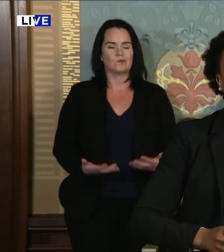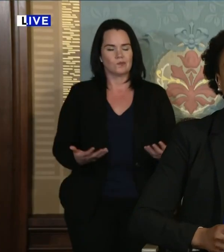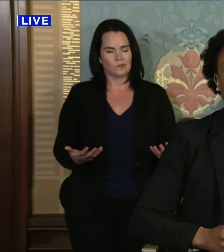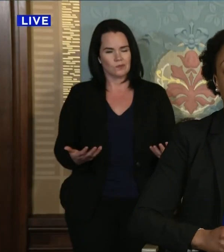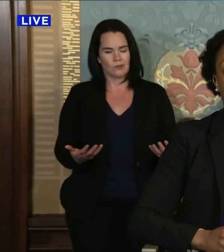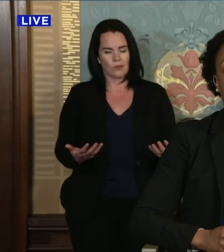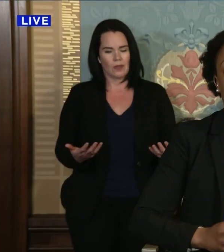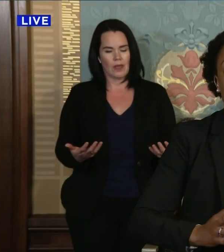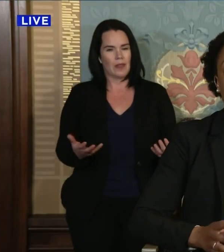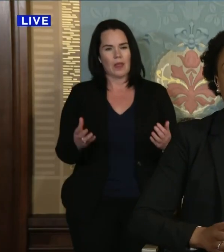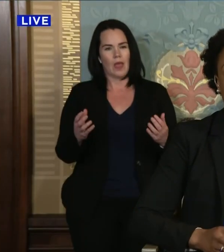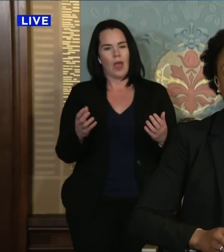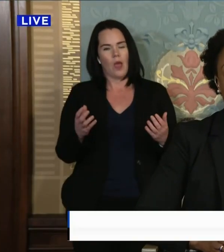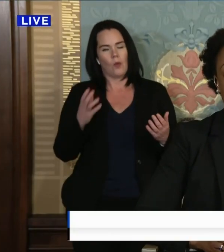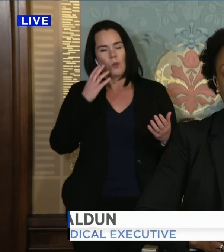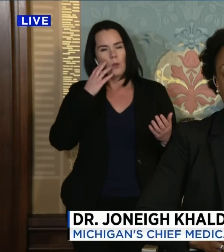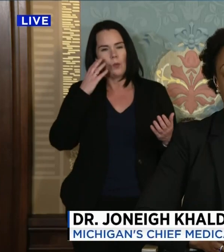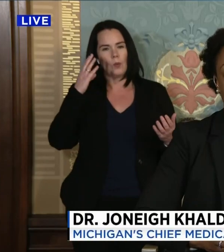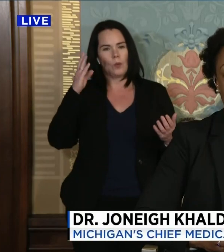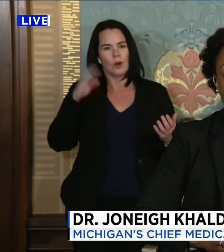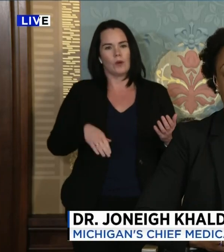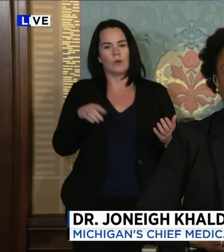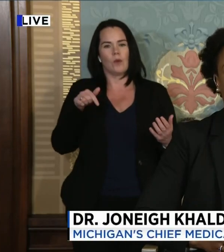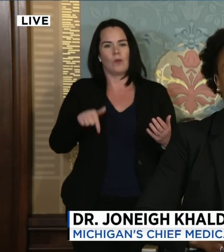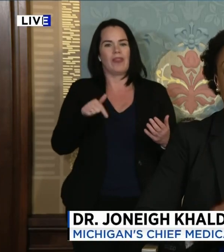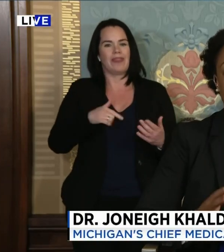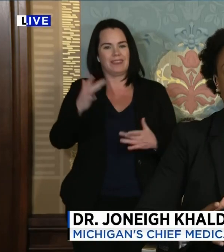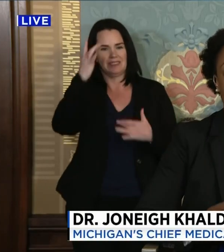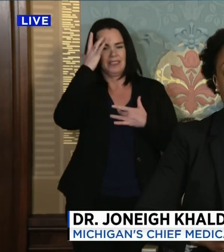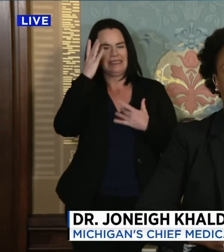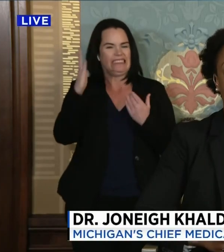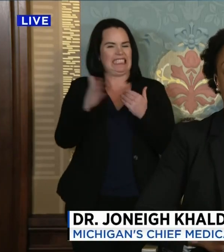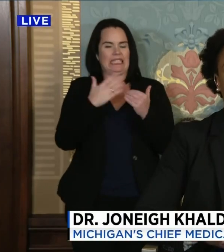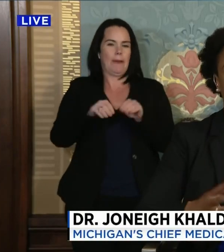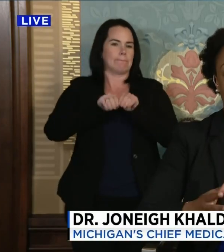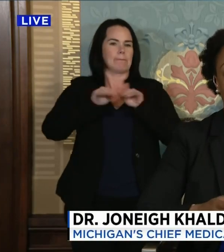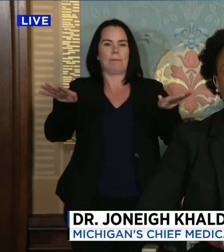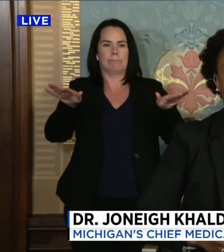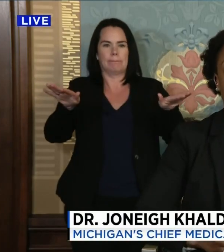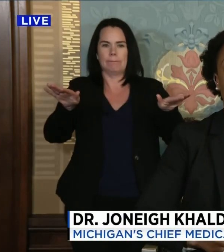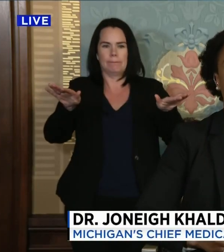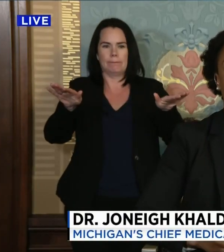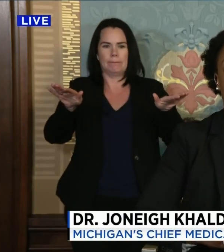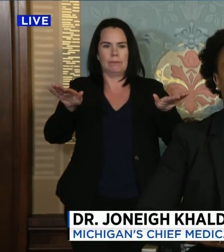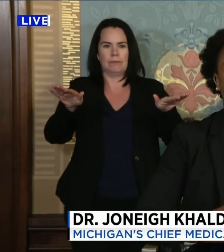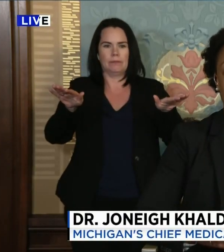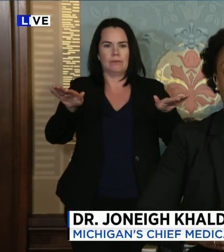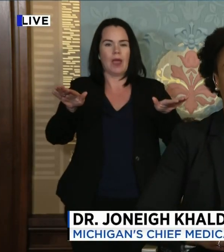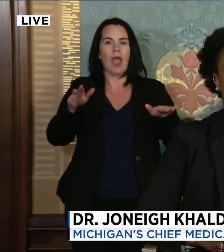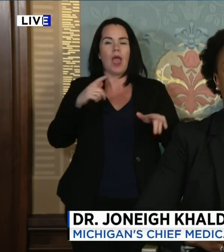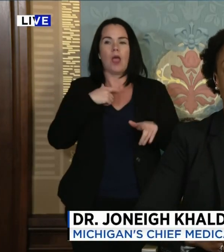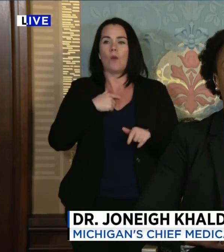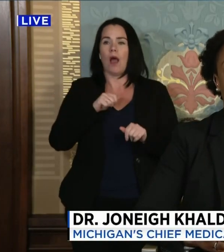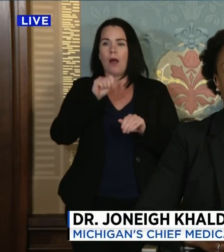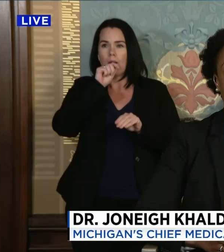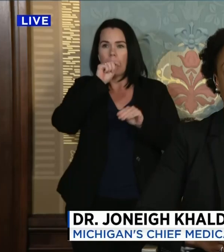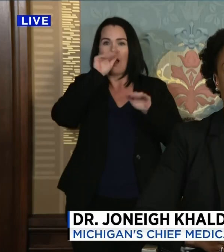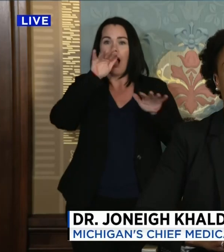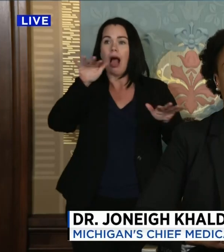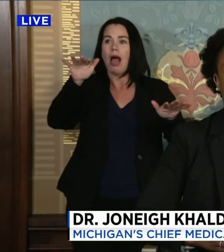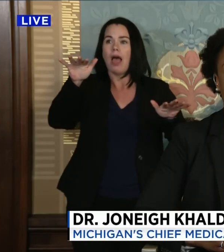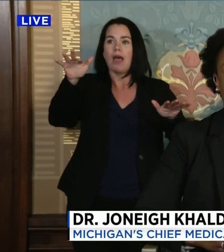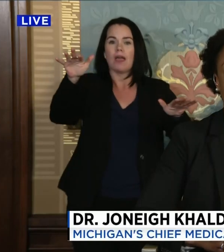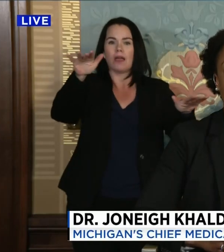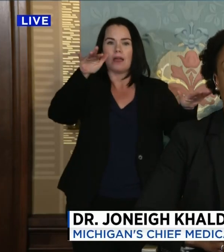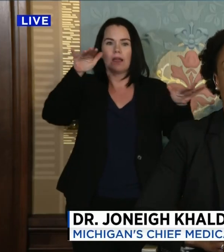There's no question that this is a highly contagious virus. It stays around in the air to your point, uh, after someone's talking or after they cough